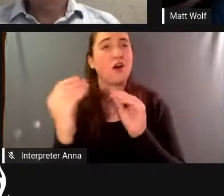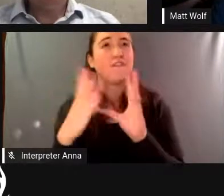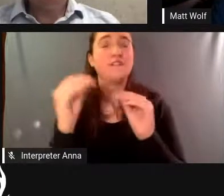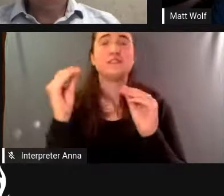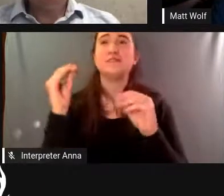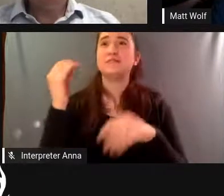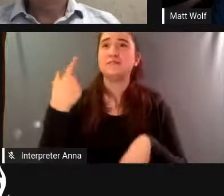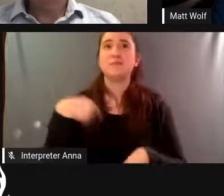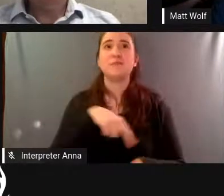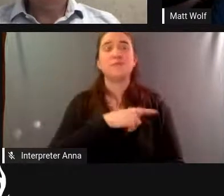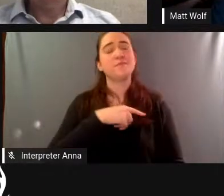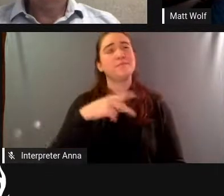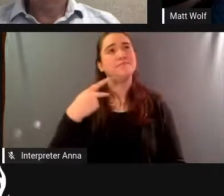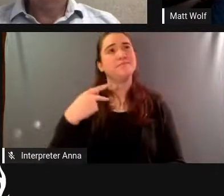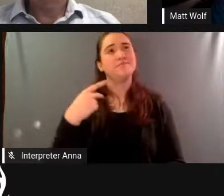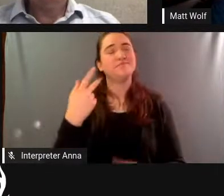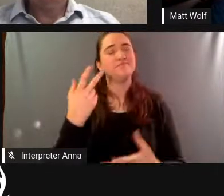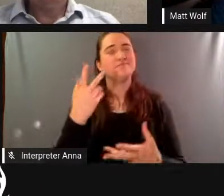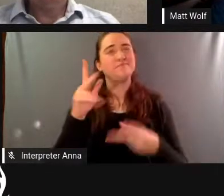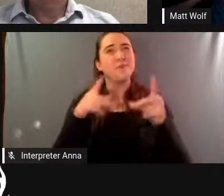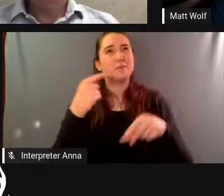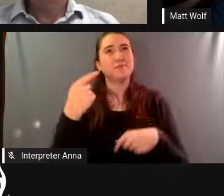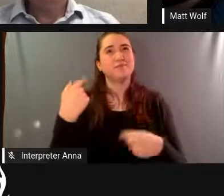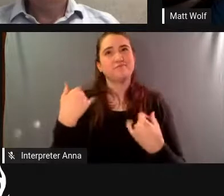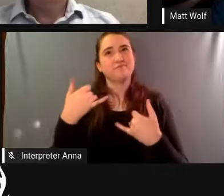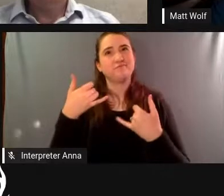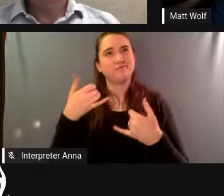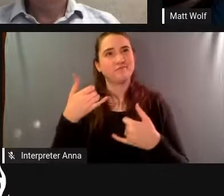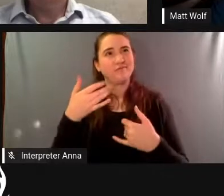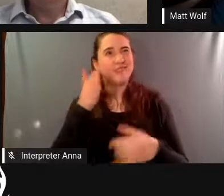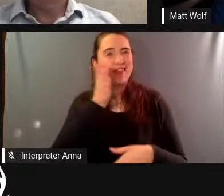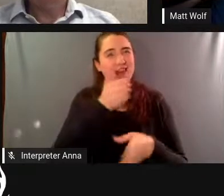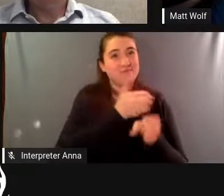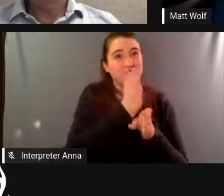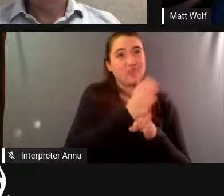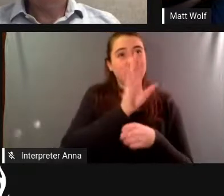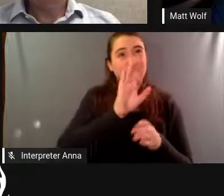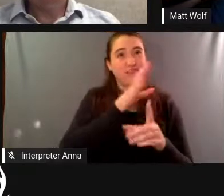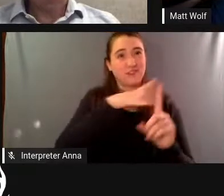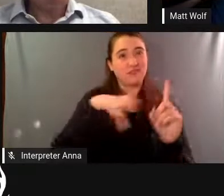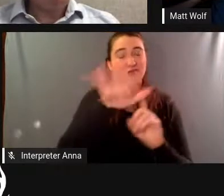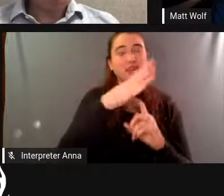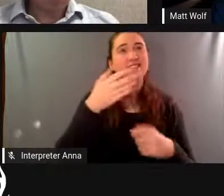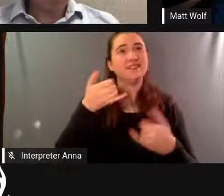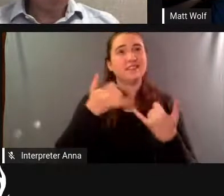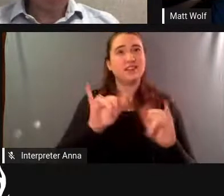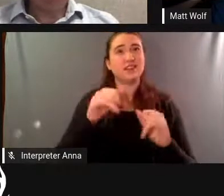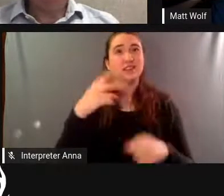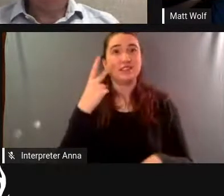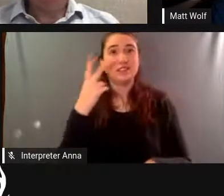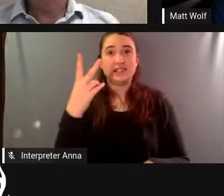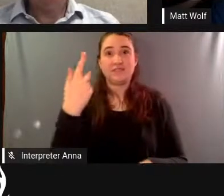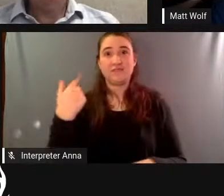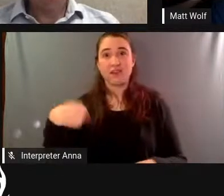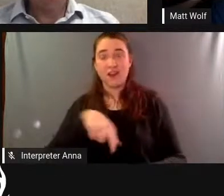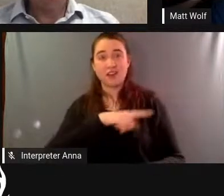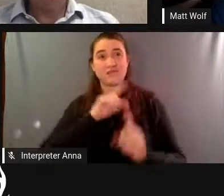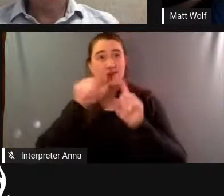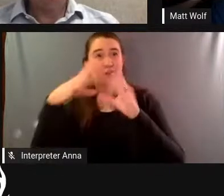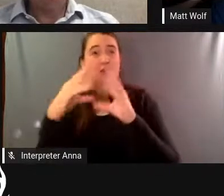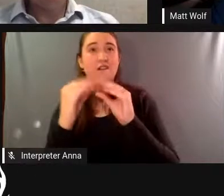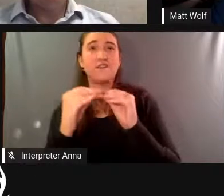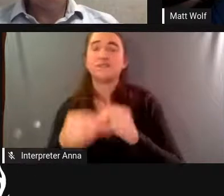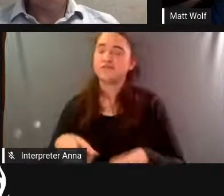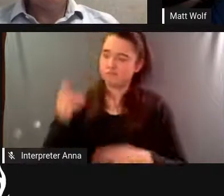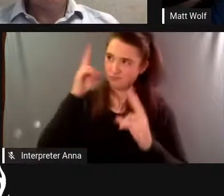you know to biosphere 2 so we were able to accomplish an amazing amazing amount of uh